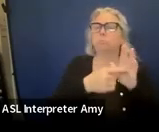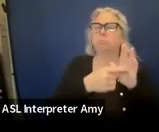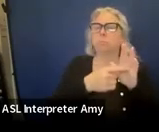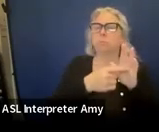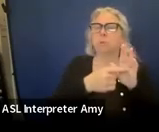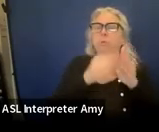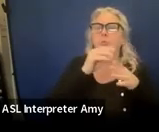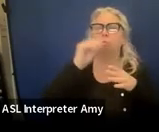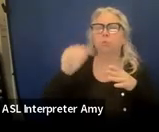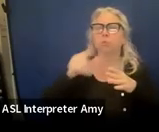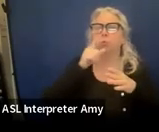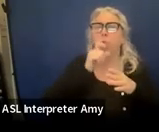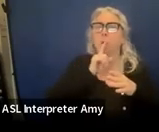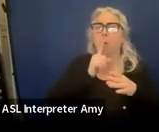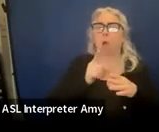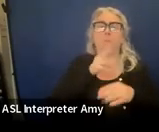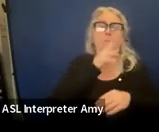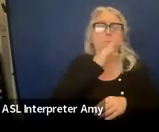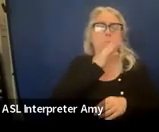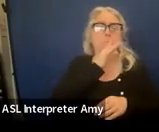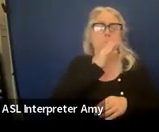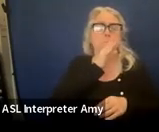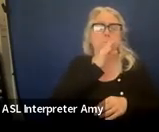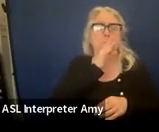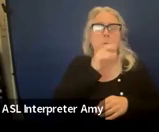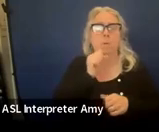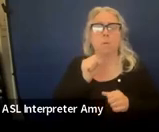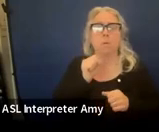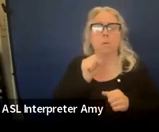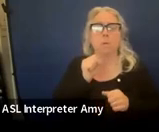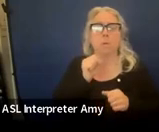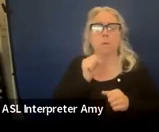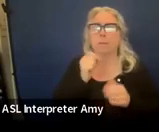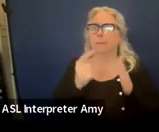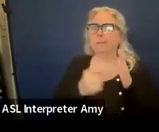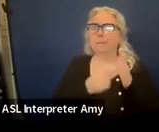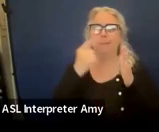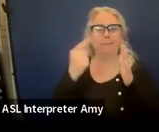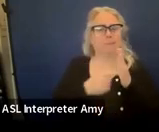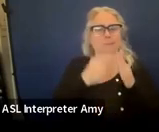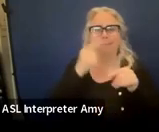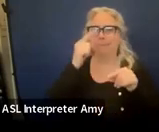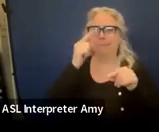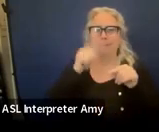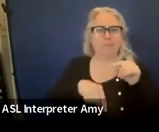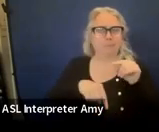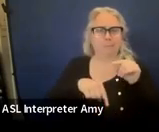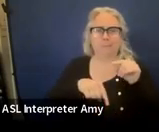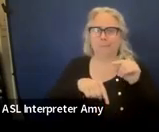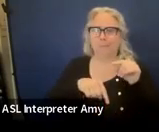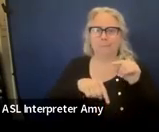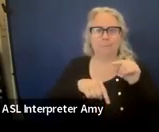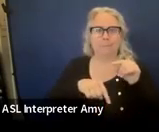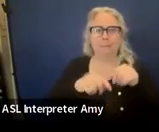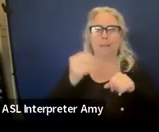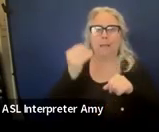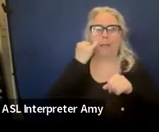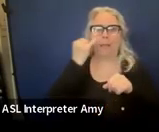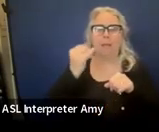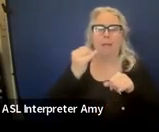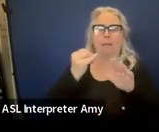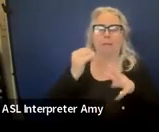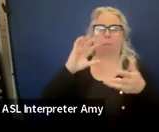students who are verbal sometimes can't be if they're dysregulated.